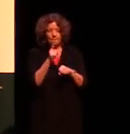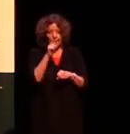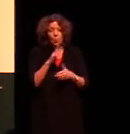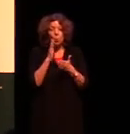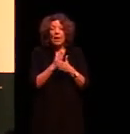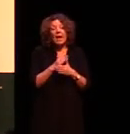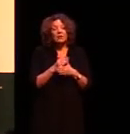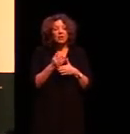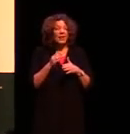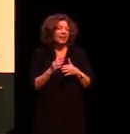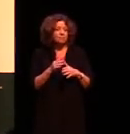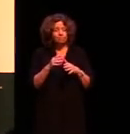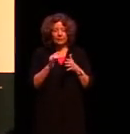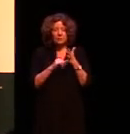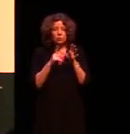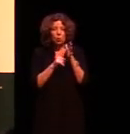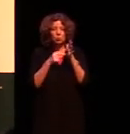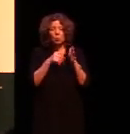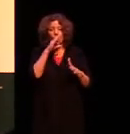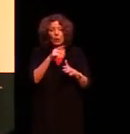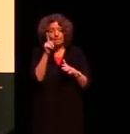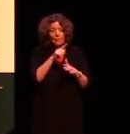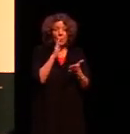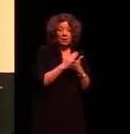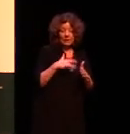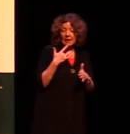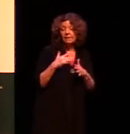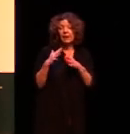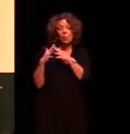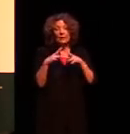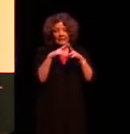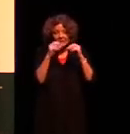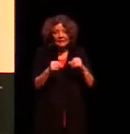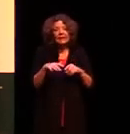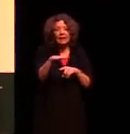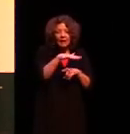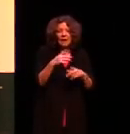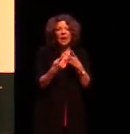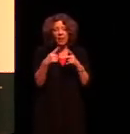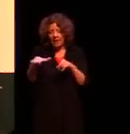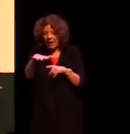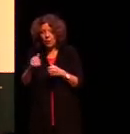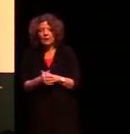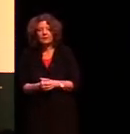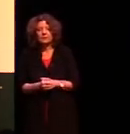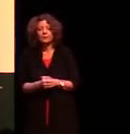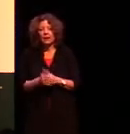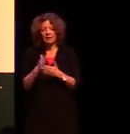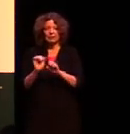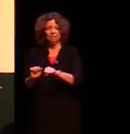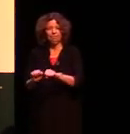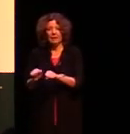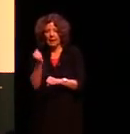saltwater Dalek people here, where I'm residing now in Western Sydney, in the Mount Root area, which is the Wianna Mudagal tribal